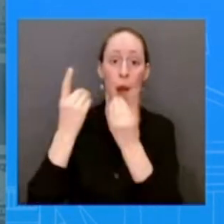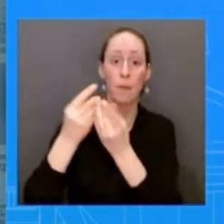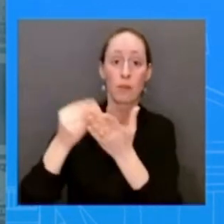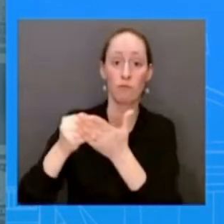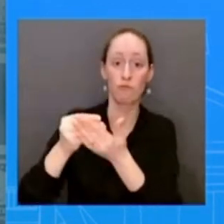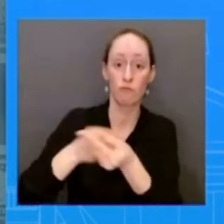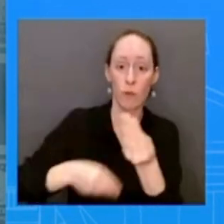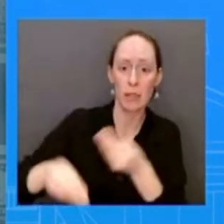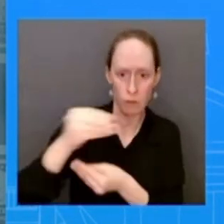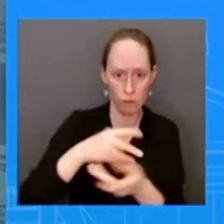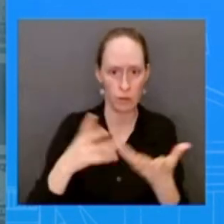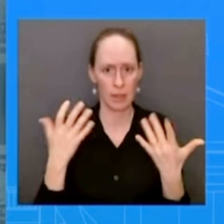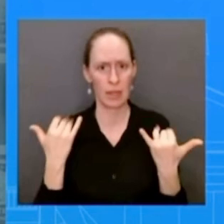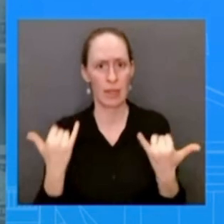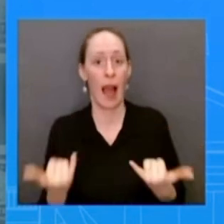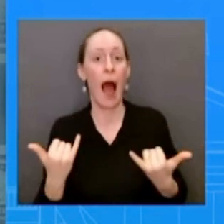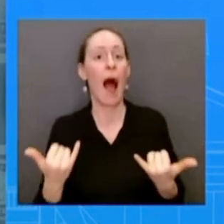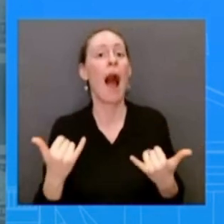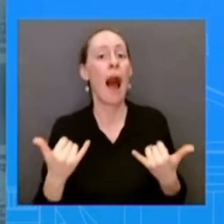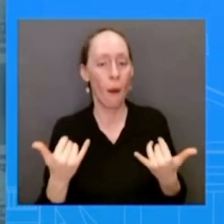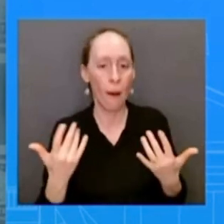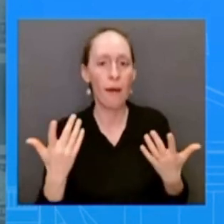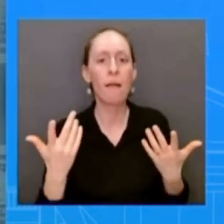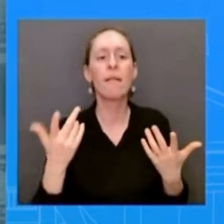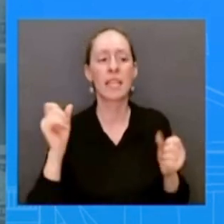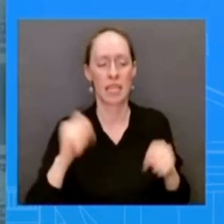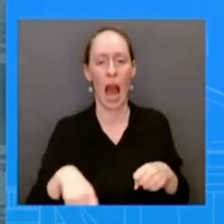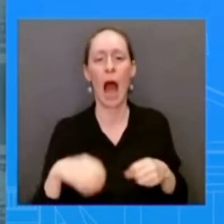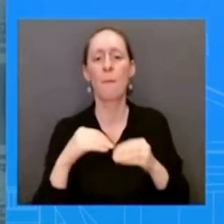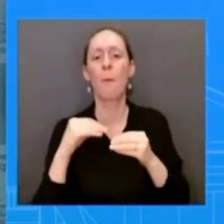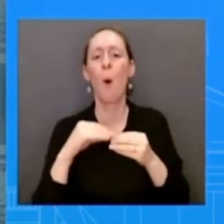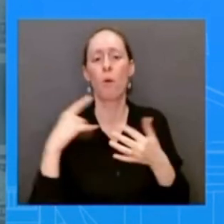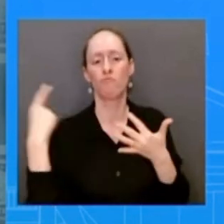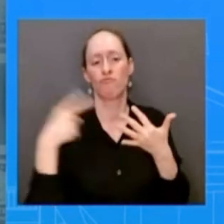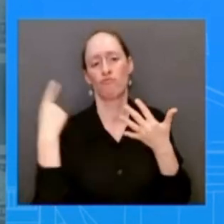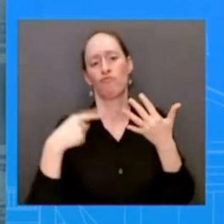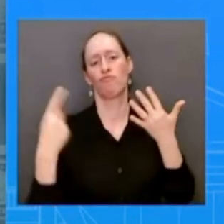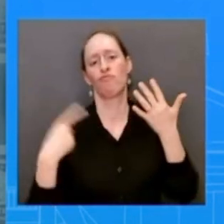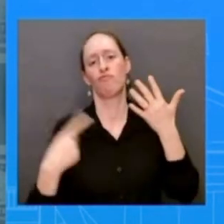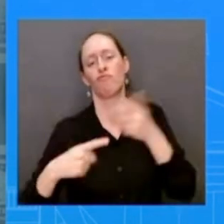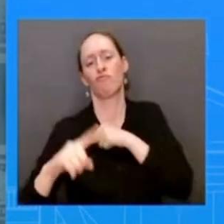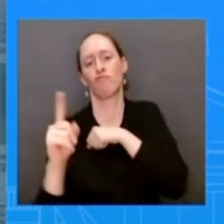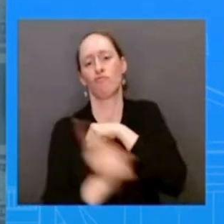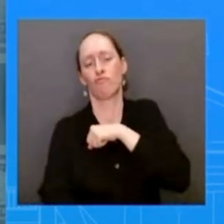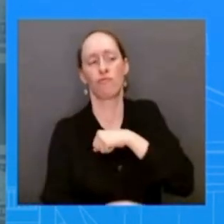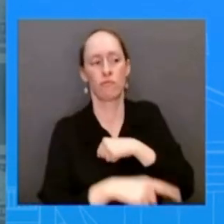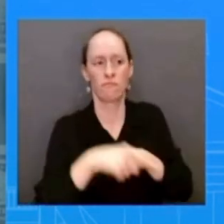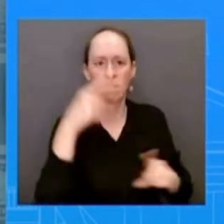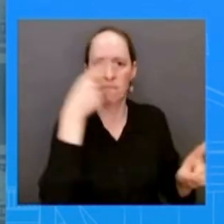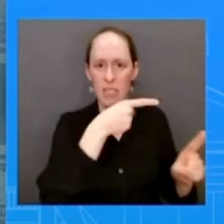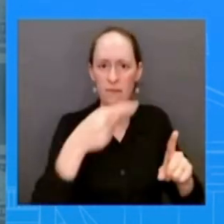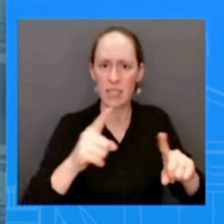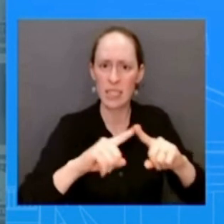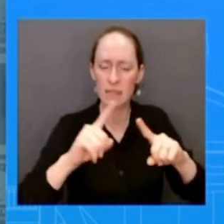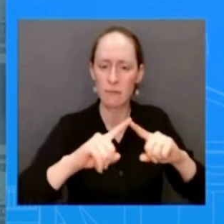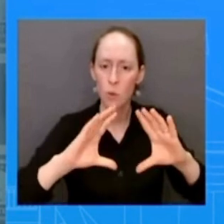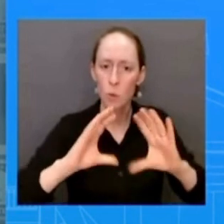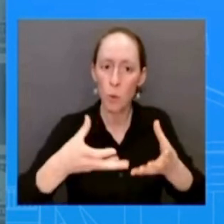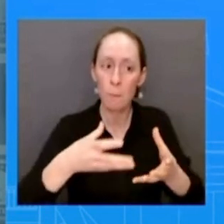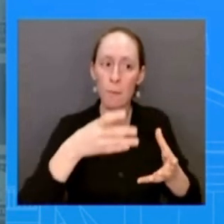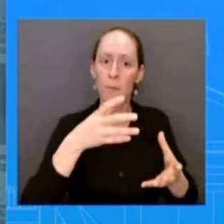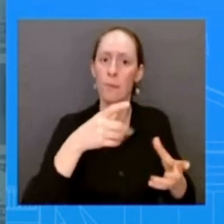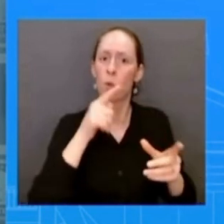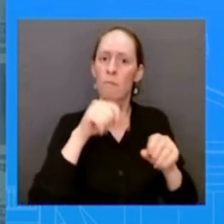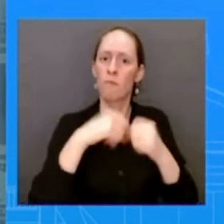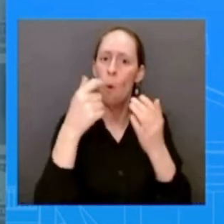control or enable them and we have imposed powerful new sanctions against cartel organizations in recent weeks we